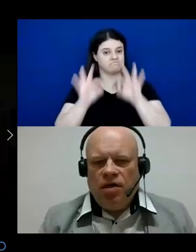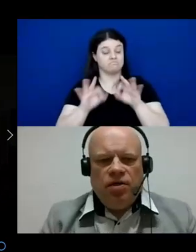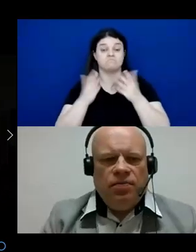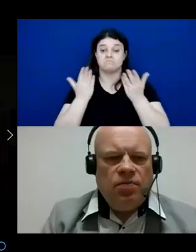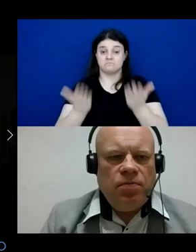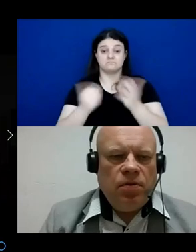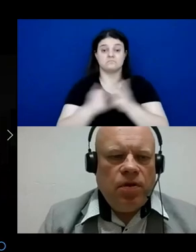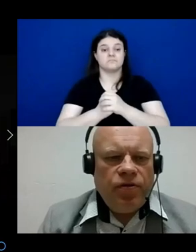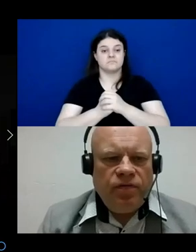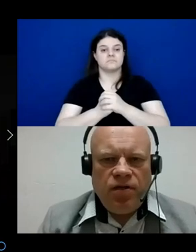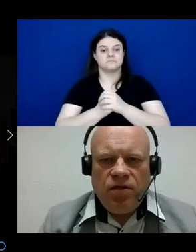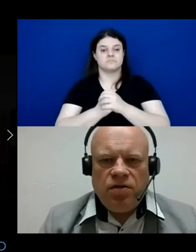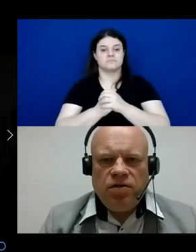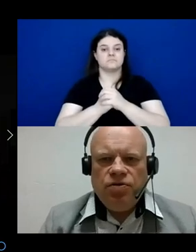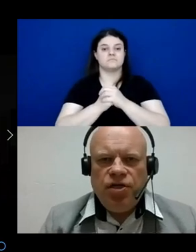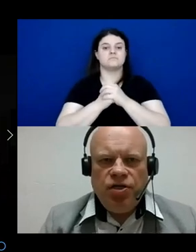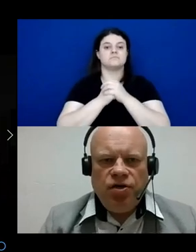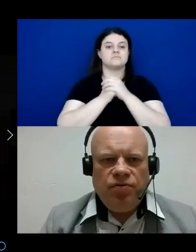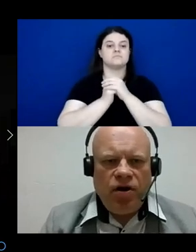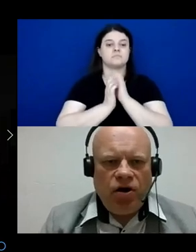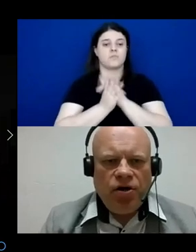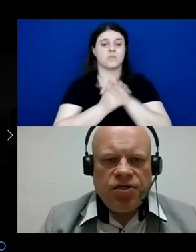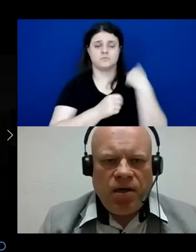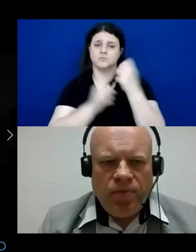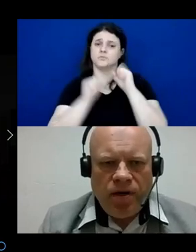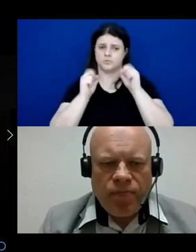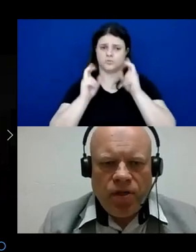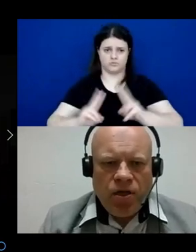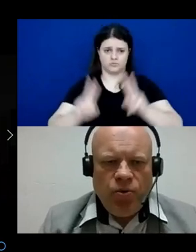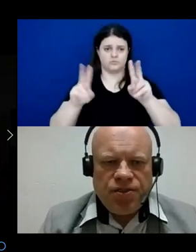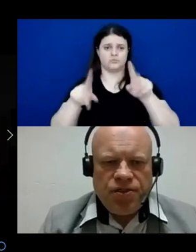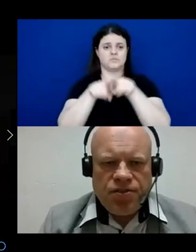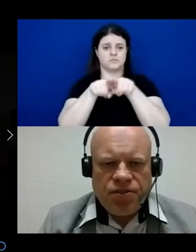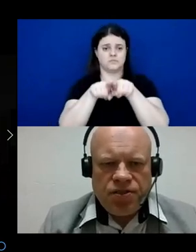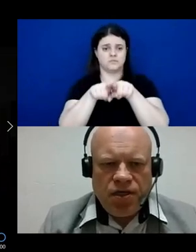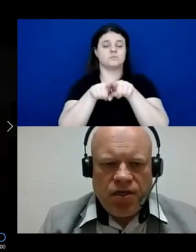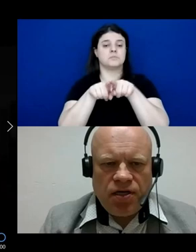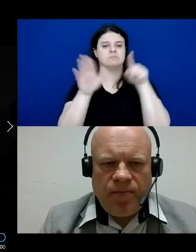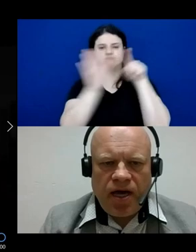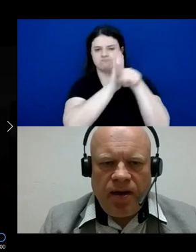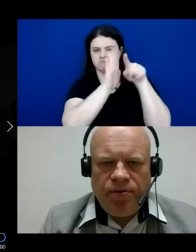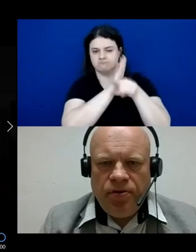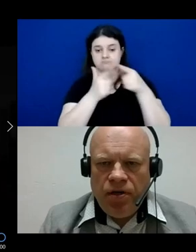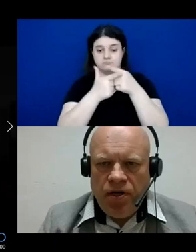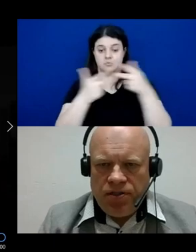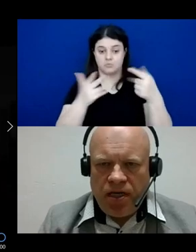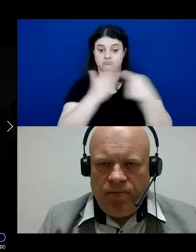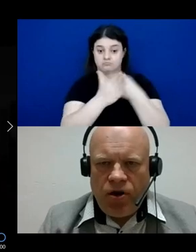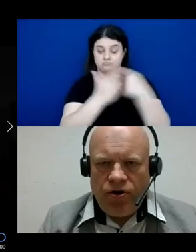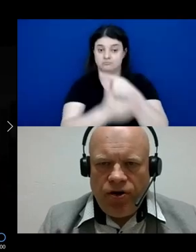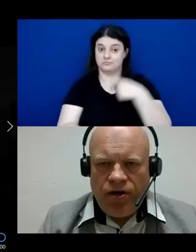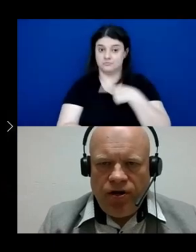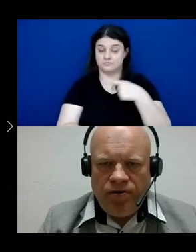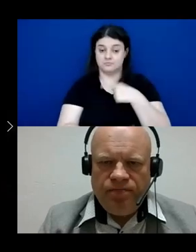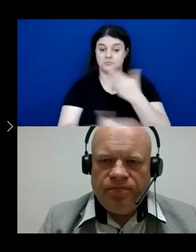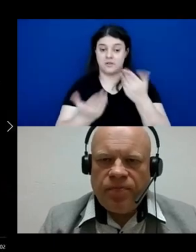Yes, I think we continue. There are some questions coming up. Some